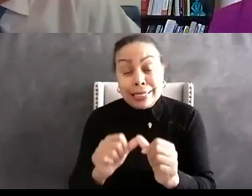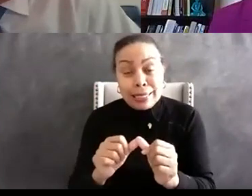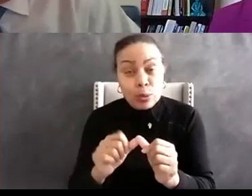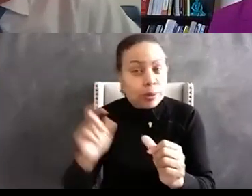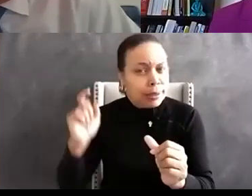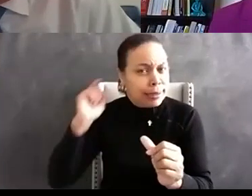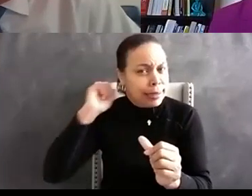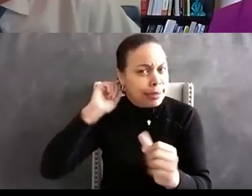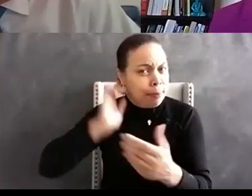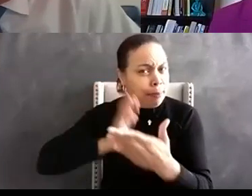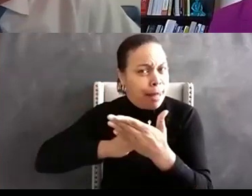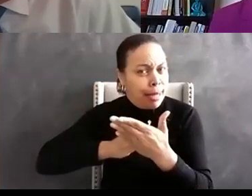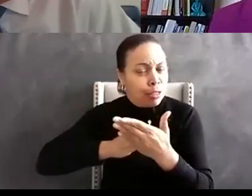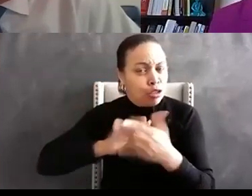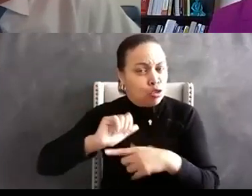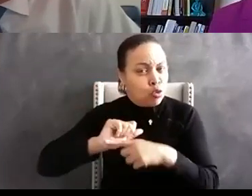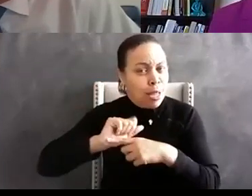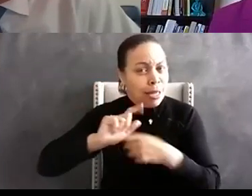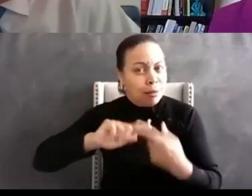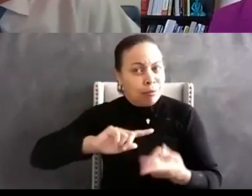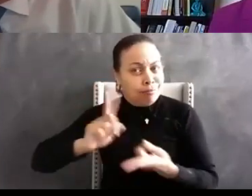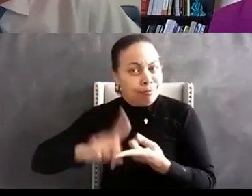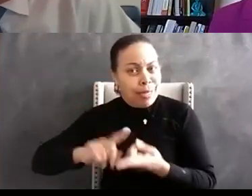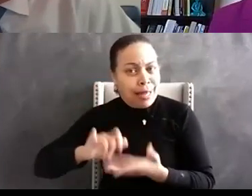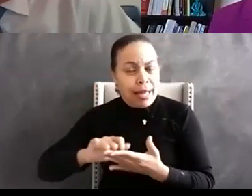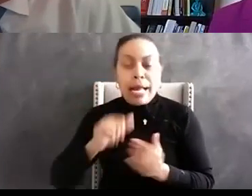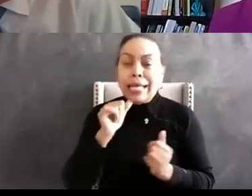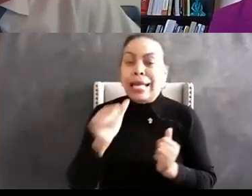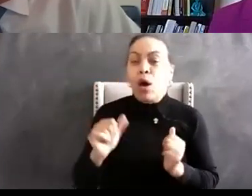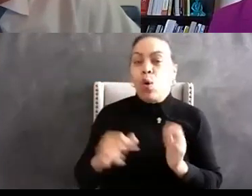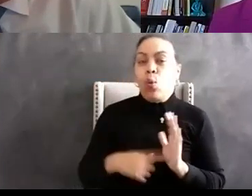training in order to move away from the one and done training